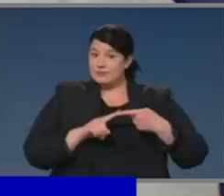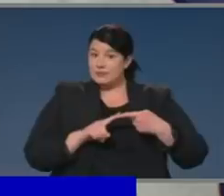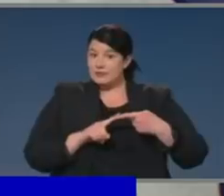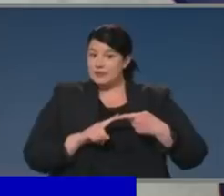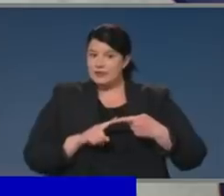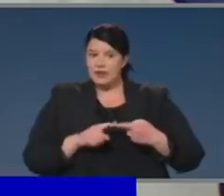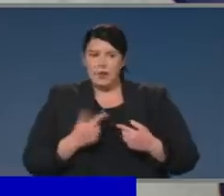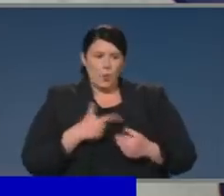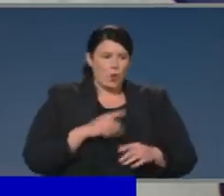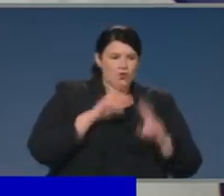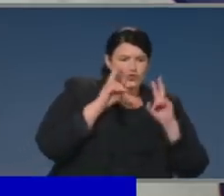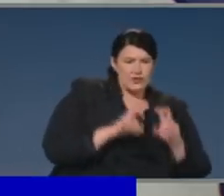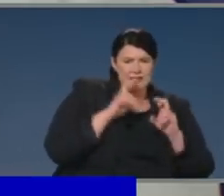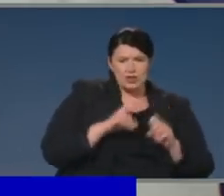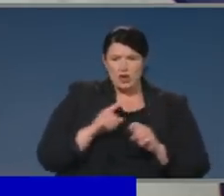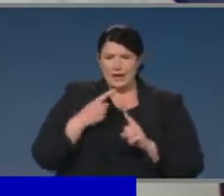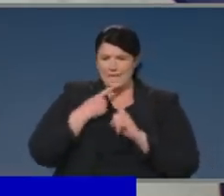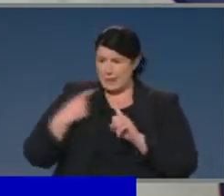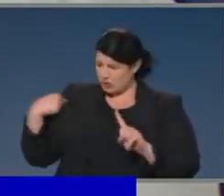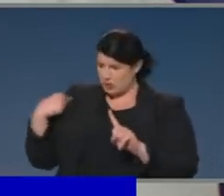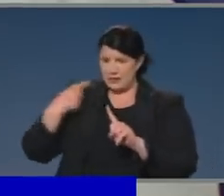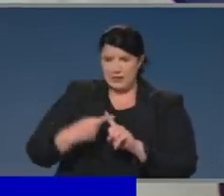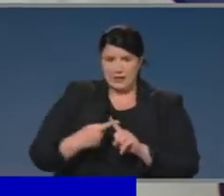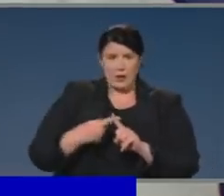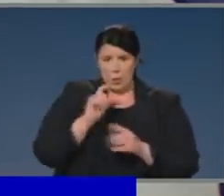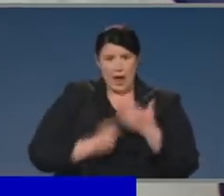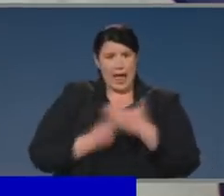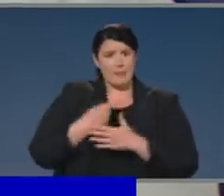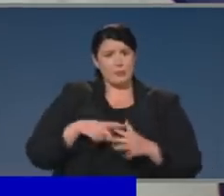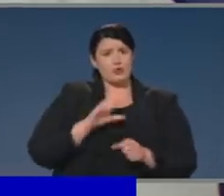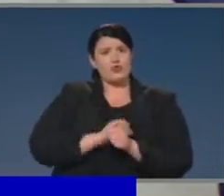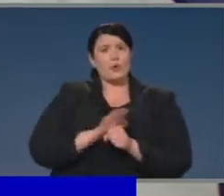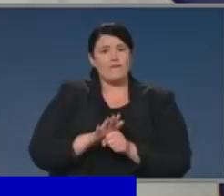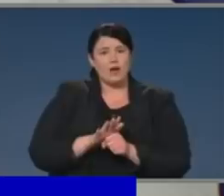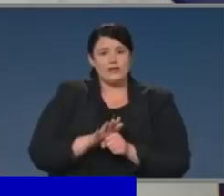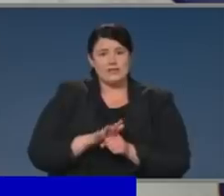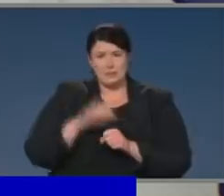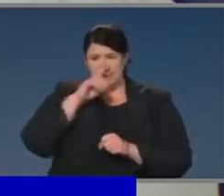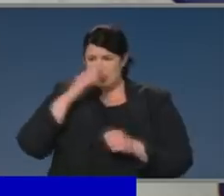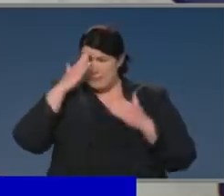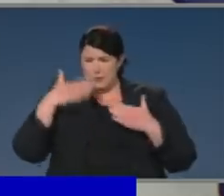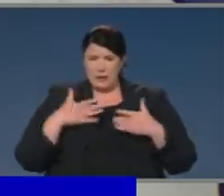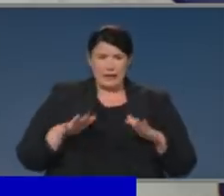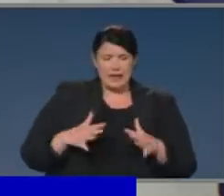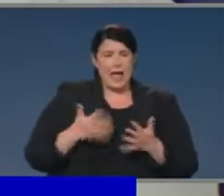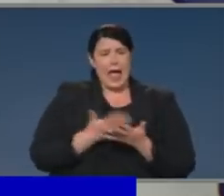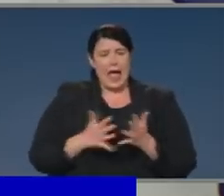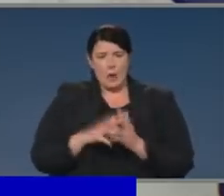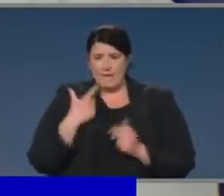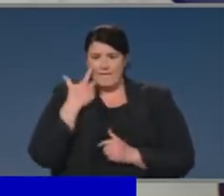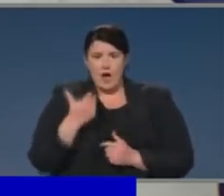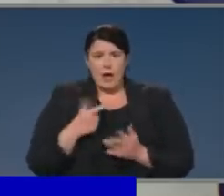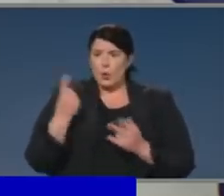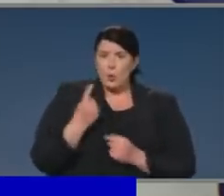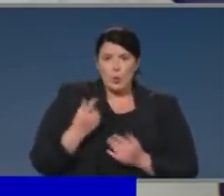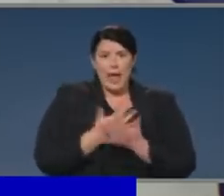research and data into what's happening in real time. We've already had some information from